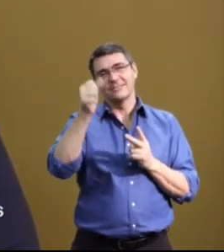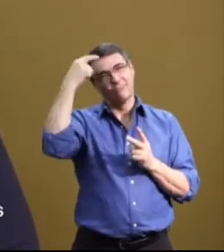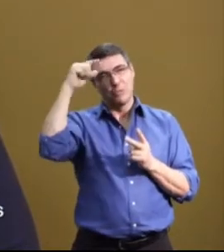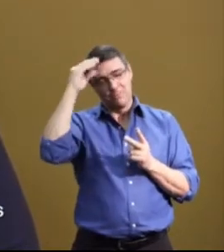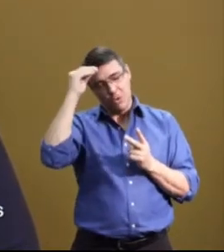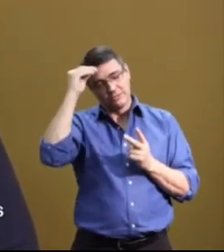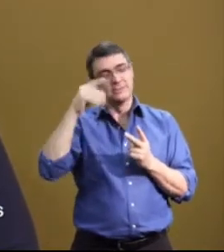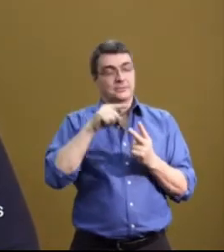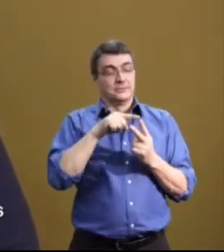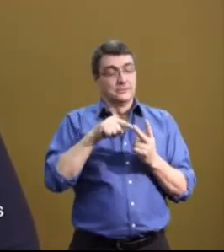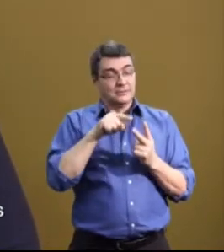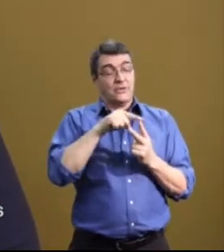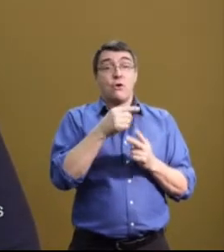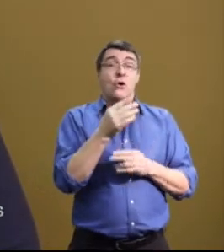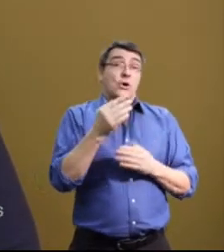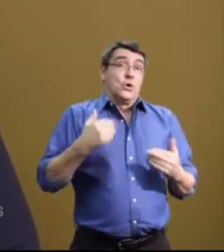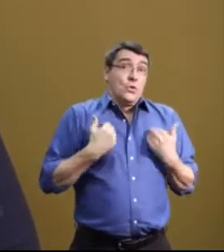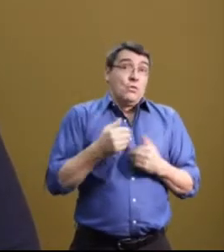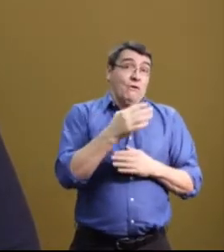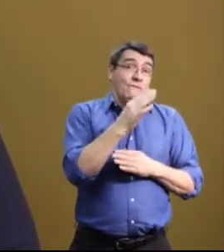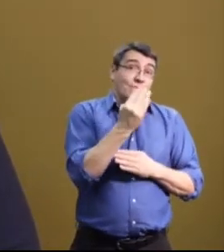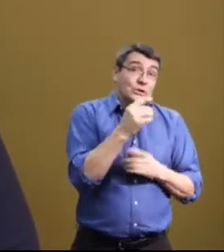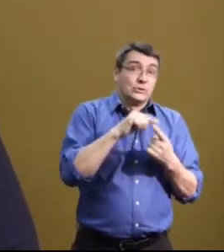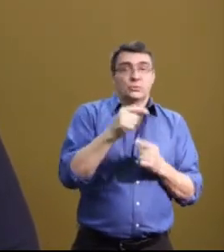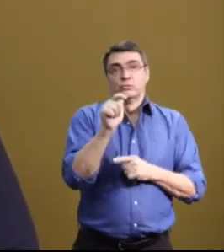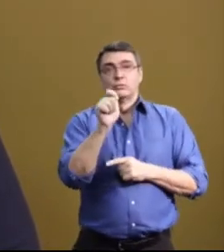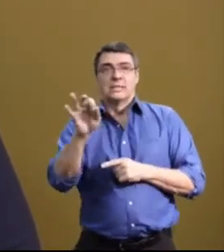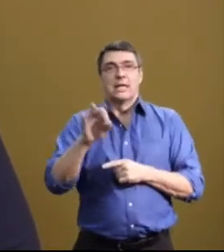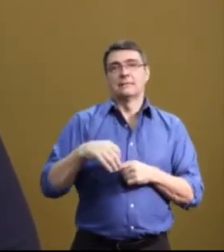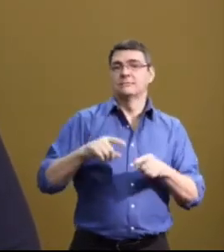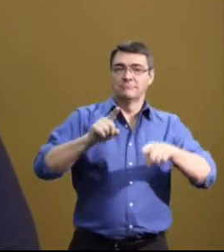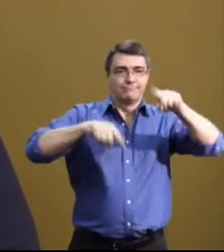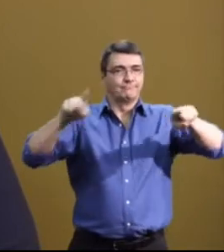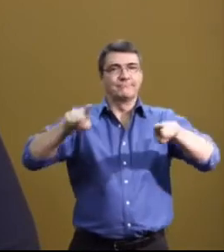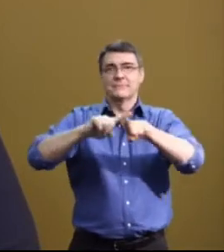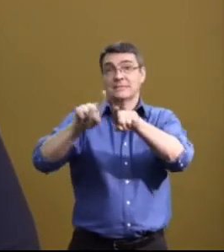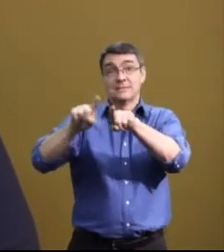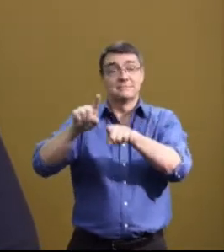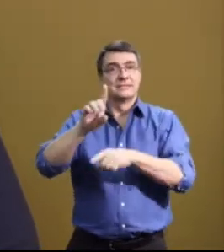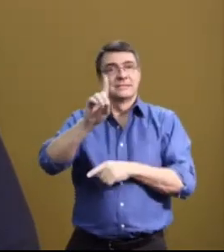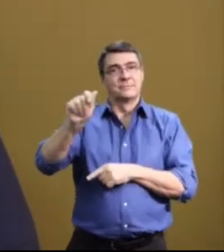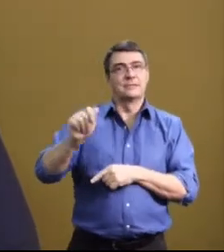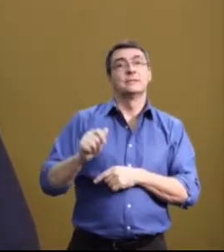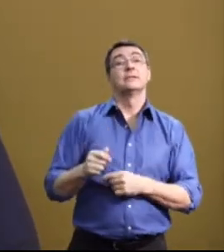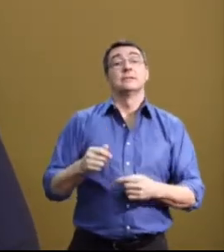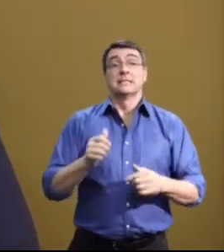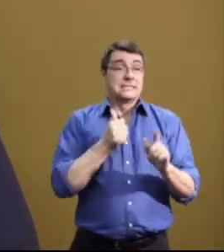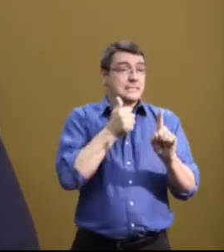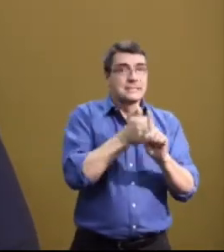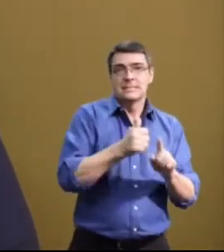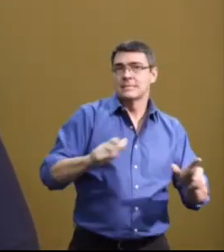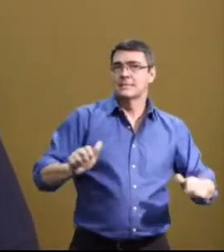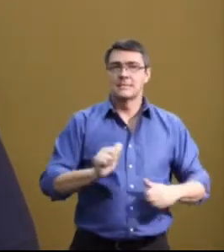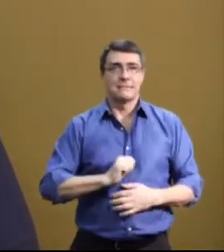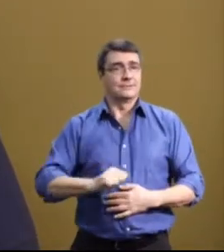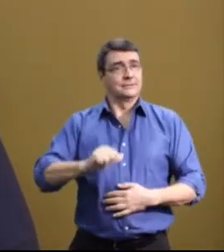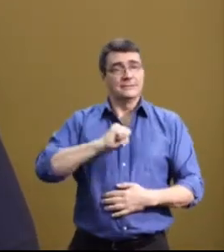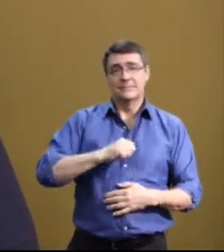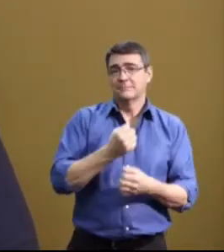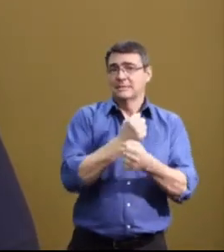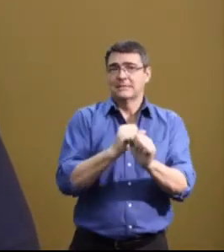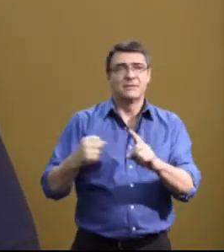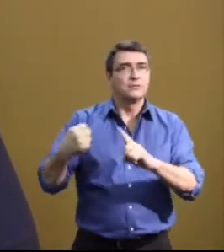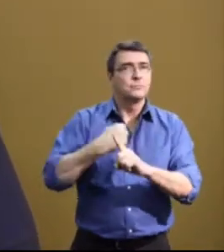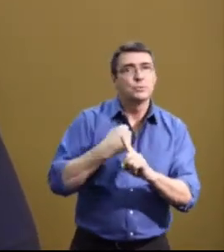for boys. And it's for youth 14 to 29 with any disability. And we teach them skills like self-esteem and self-advocacy, safety from